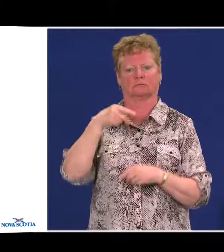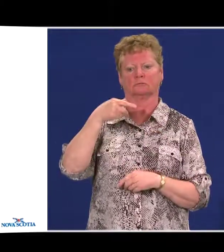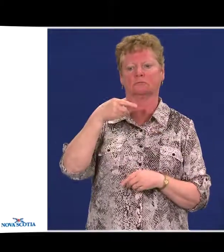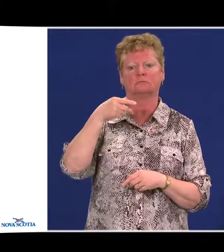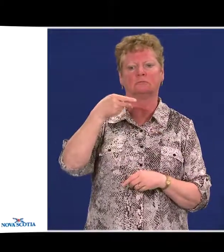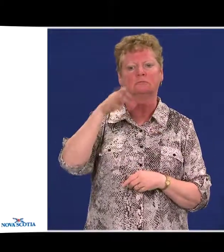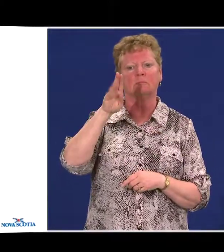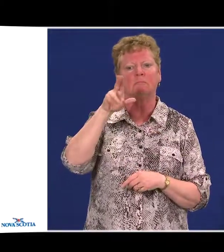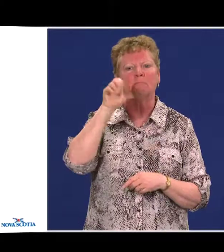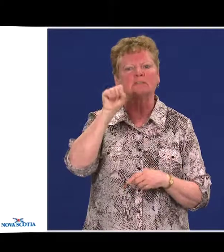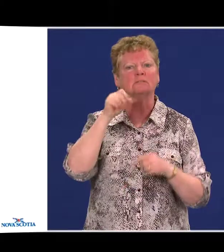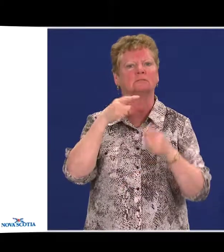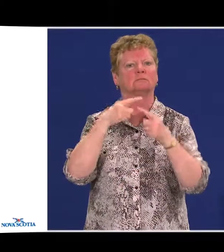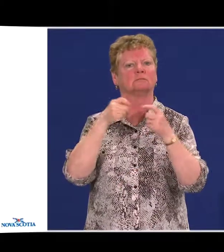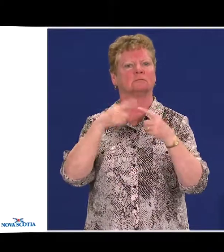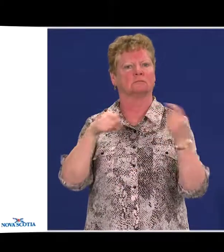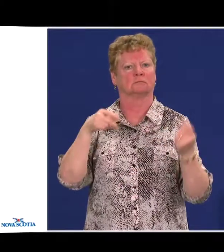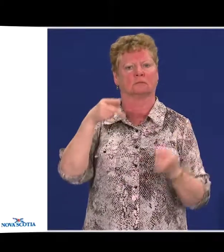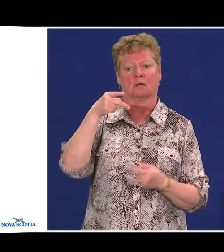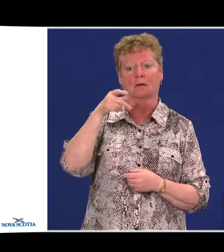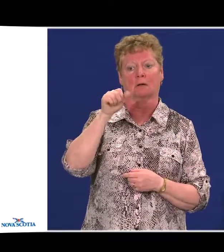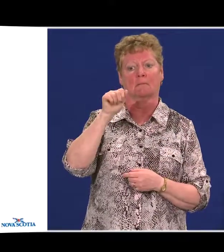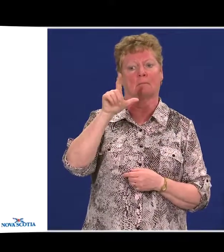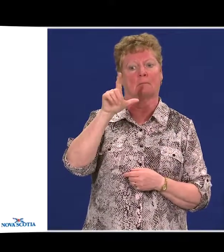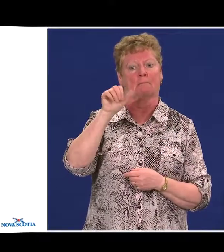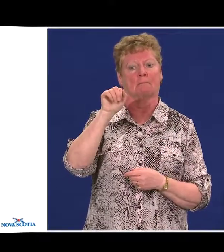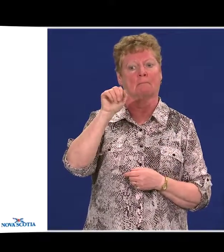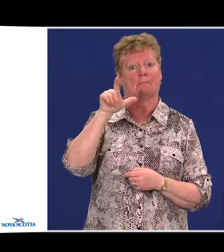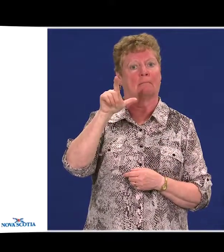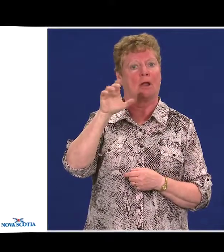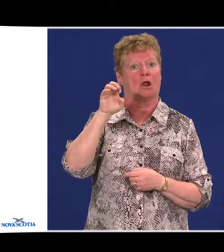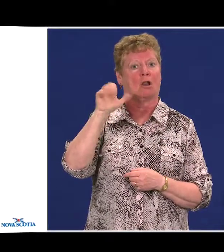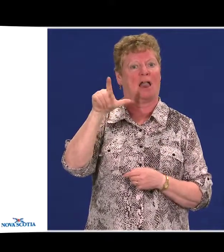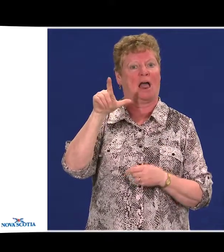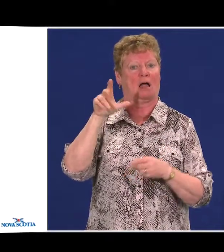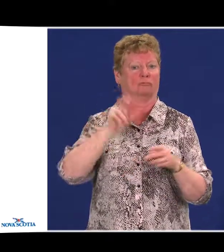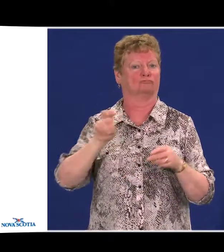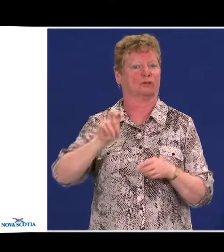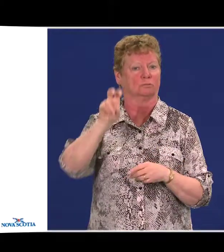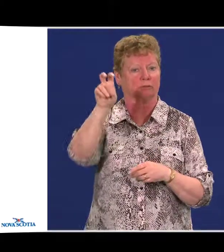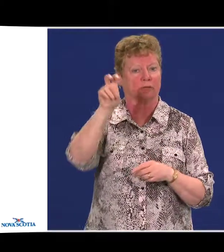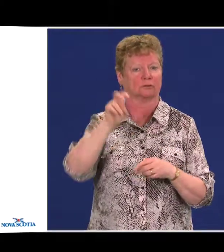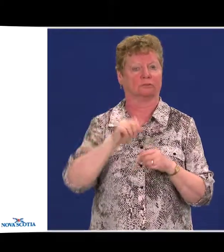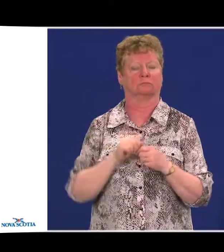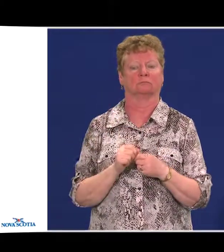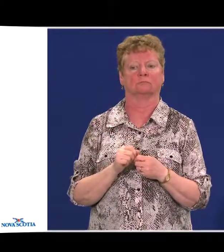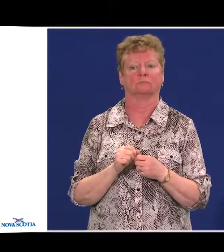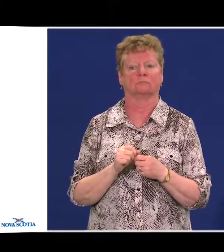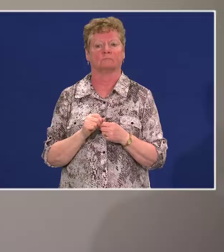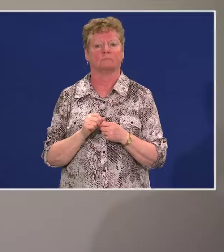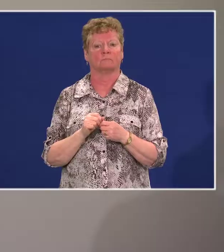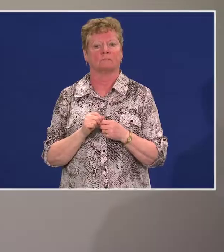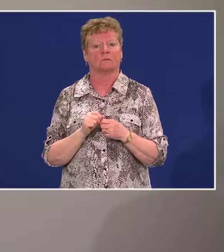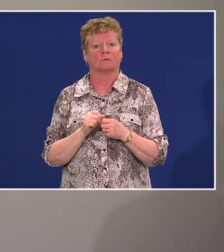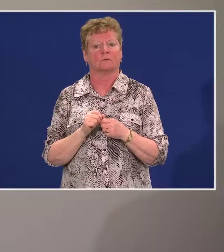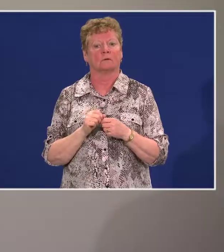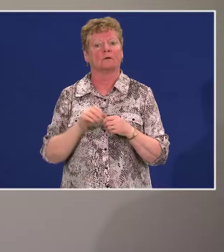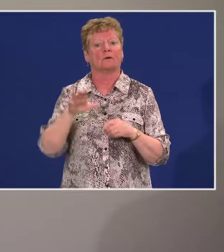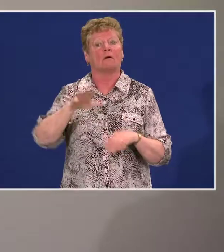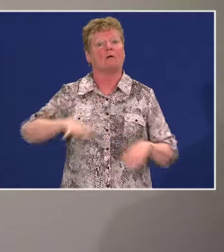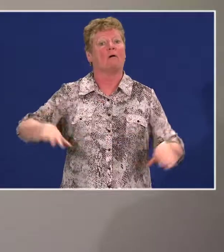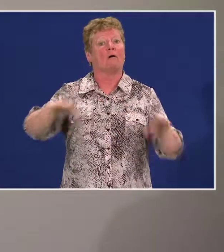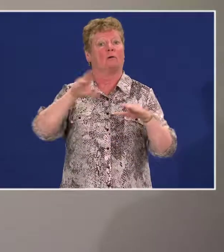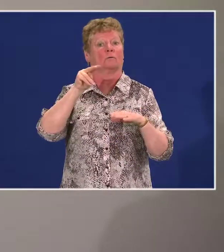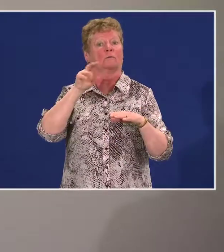that fall within provincial and municipal areas of responsibility. Within Nova